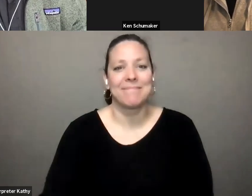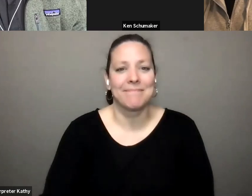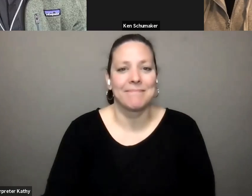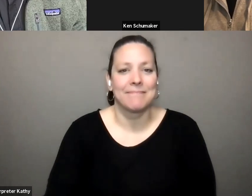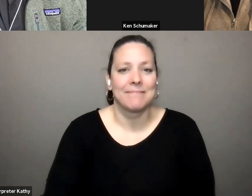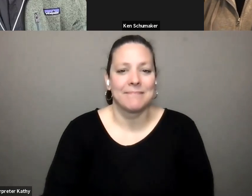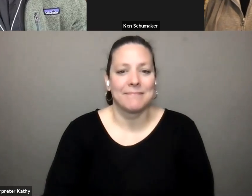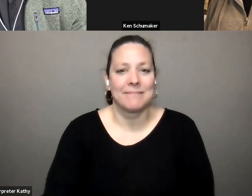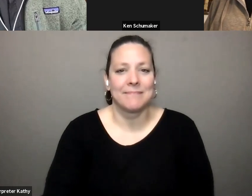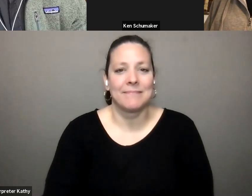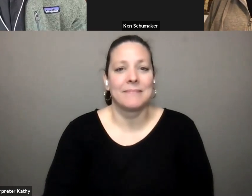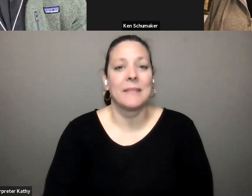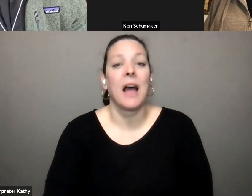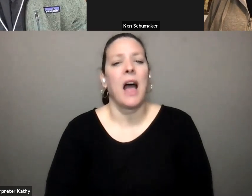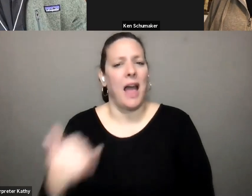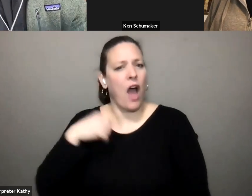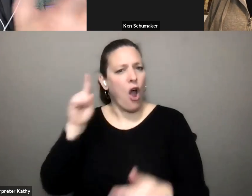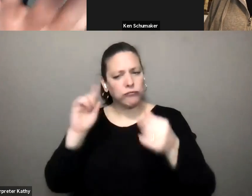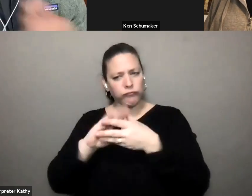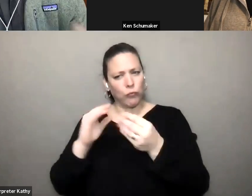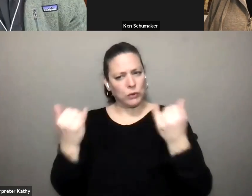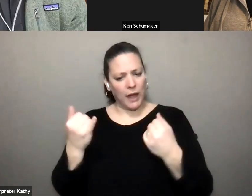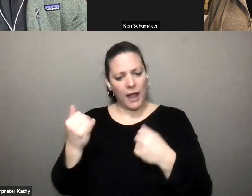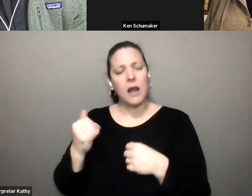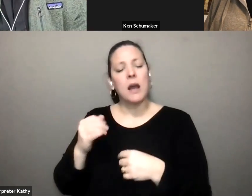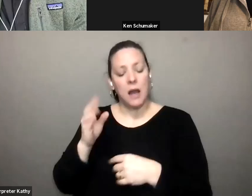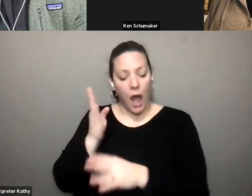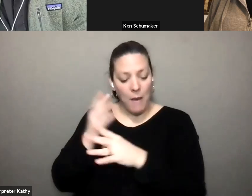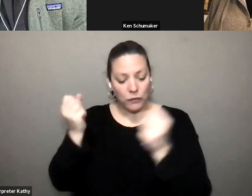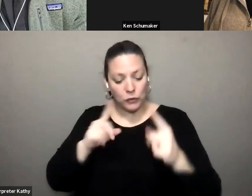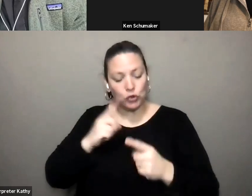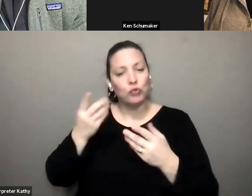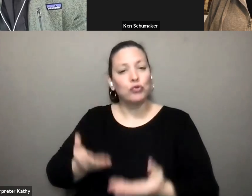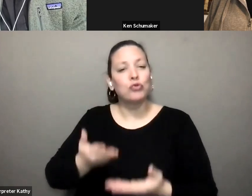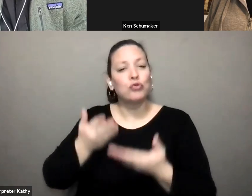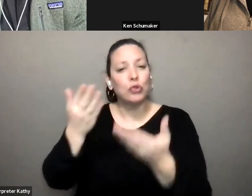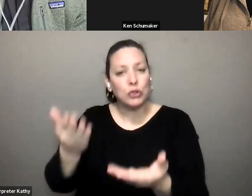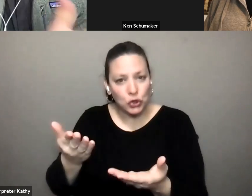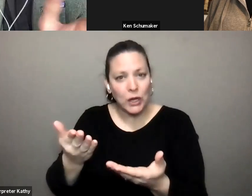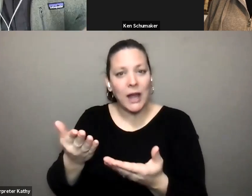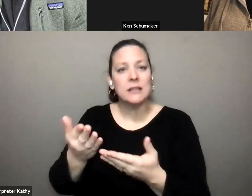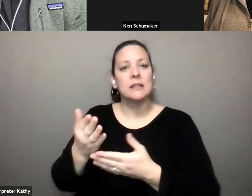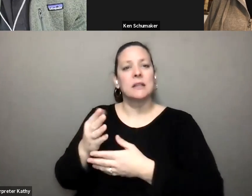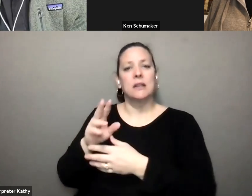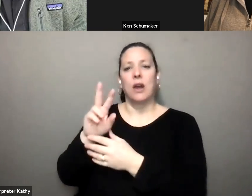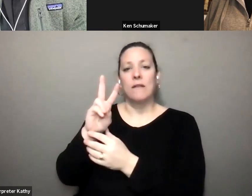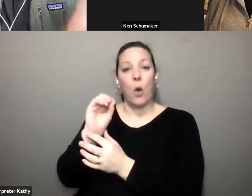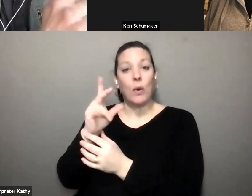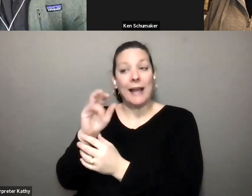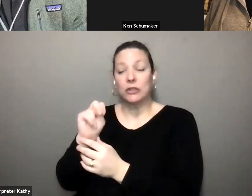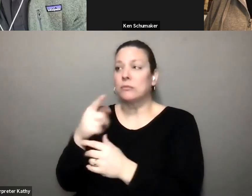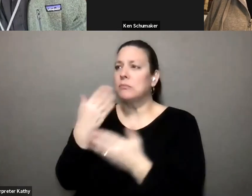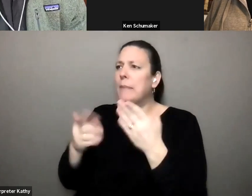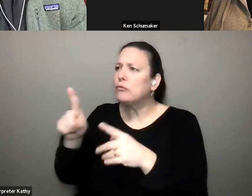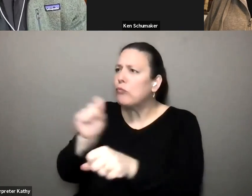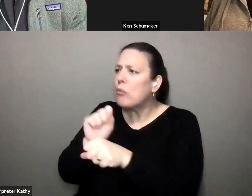i actually heard a story today of a bus driver uh suggesting a vocation for one of our folks like you know you could be a teacher